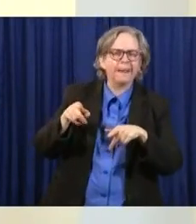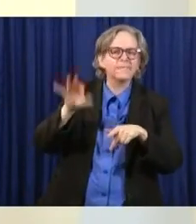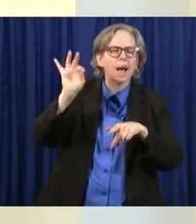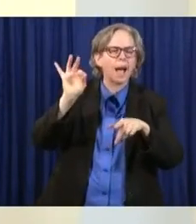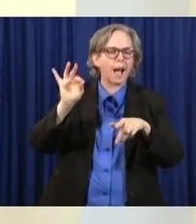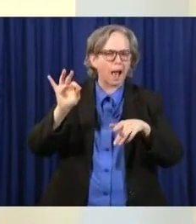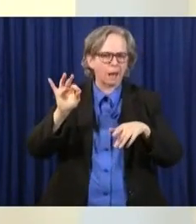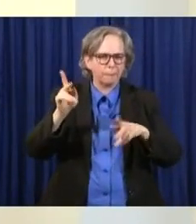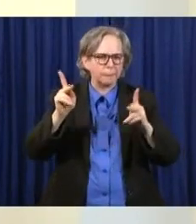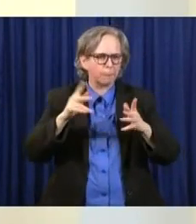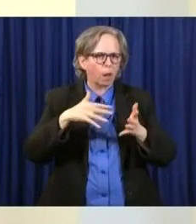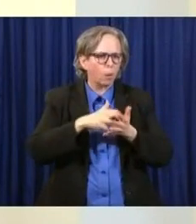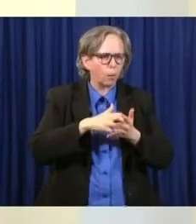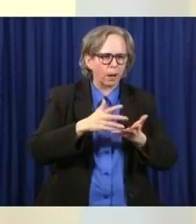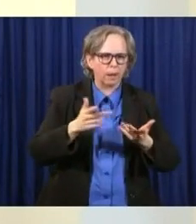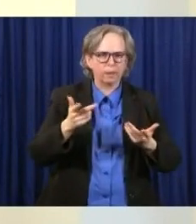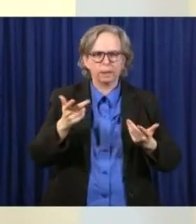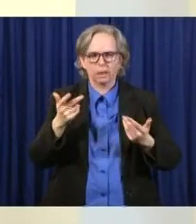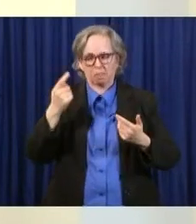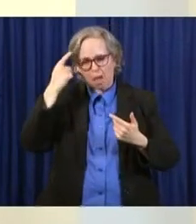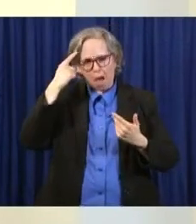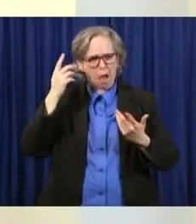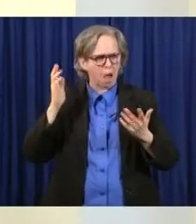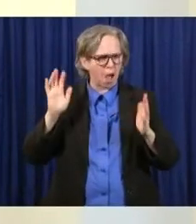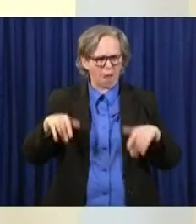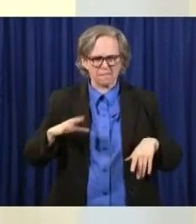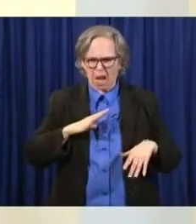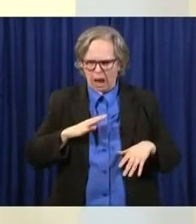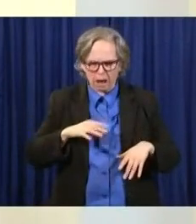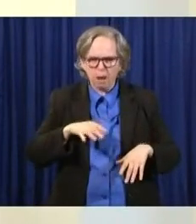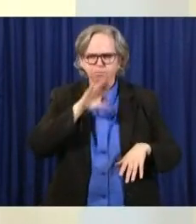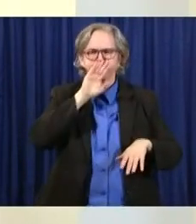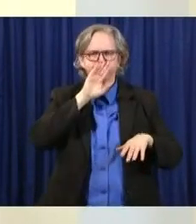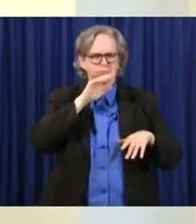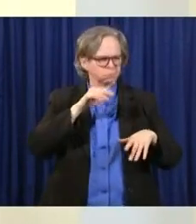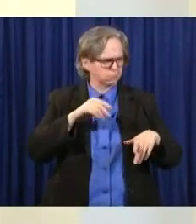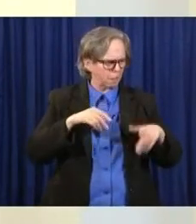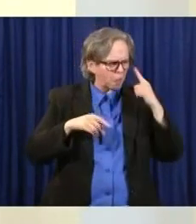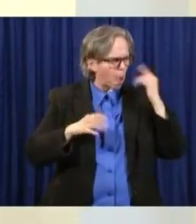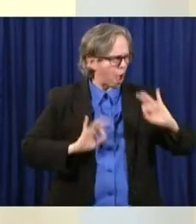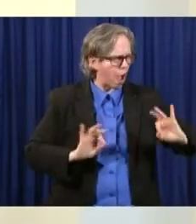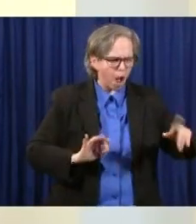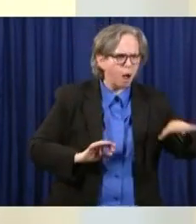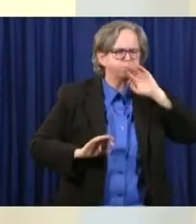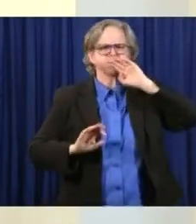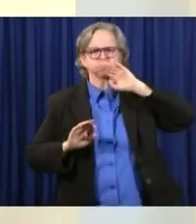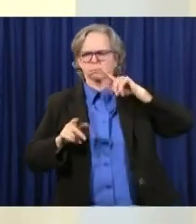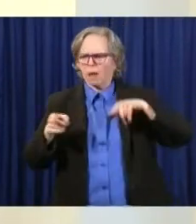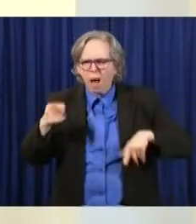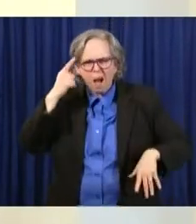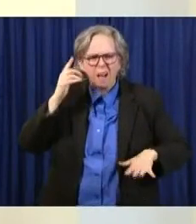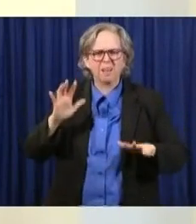you'd have a scale to use it or whether it means our own personal vulnerabilities, we know now that